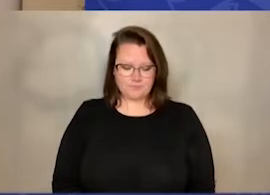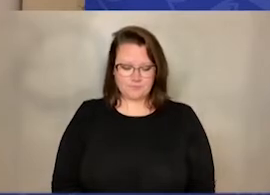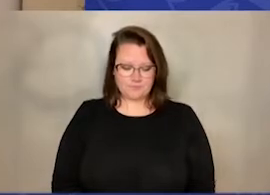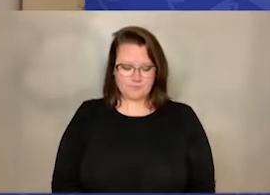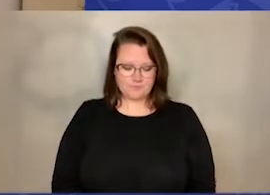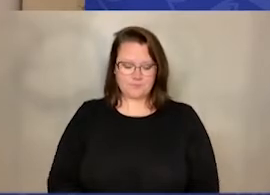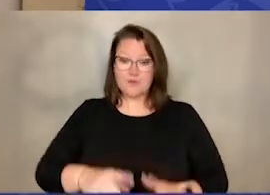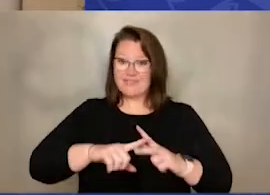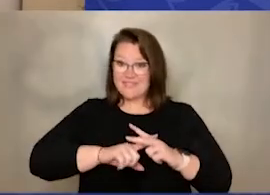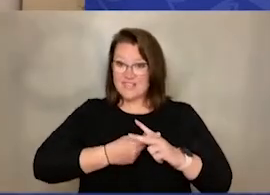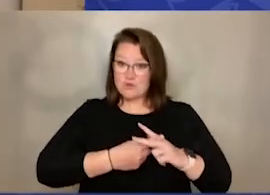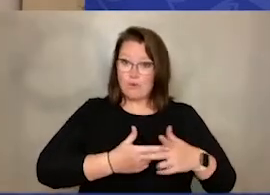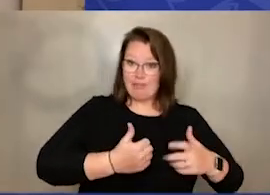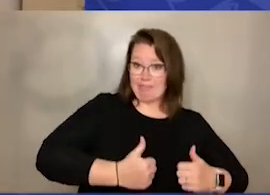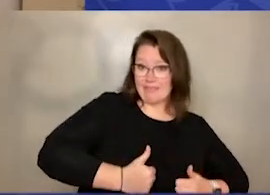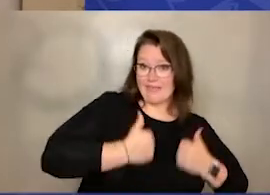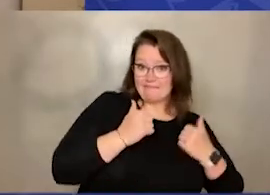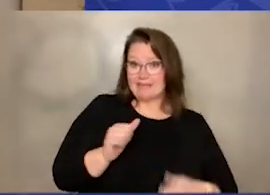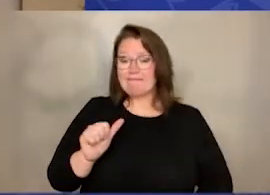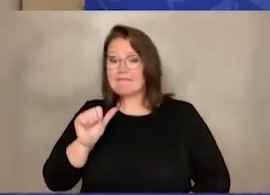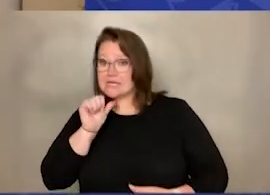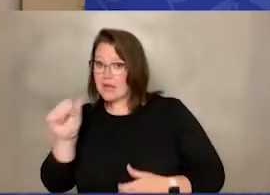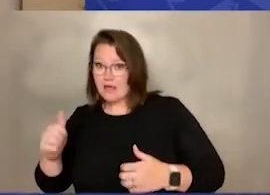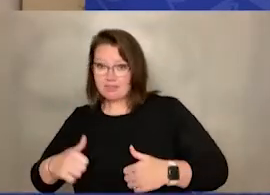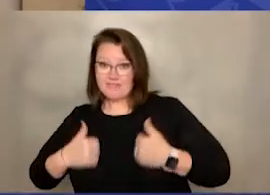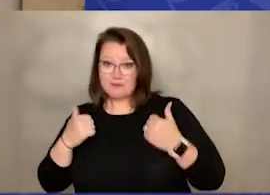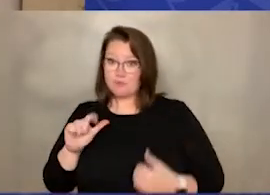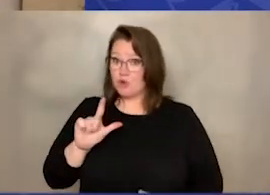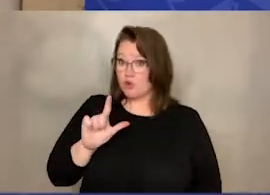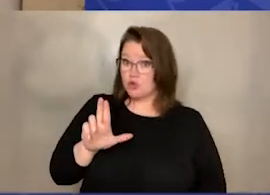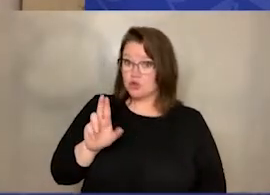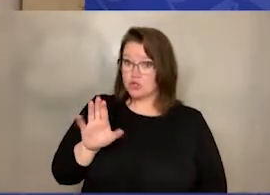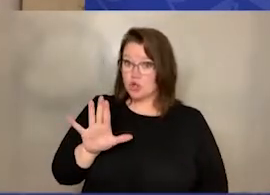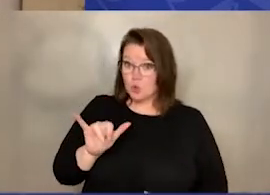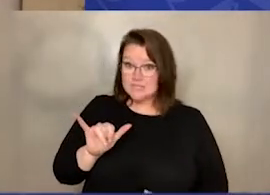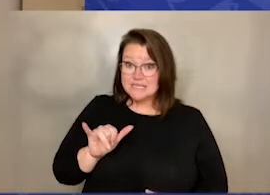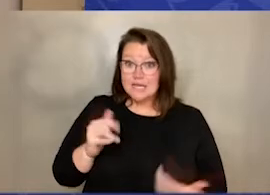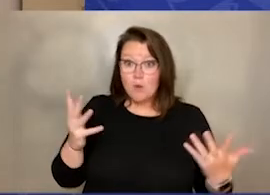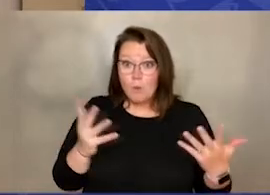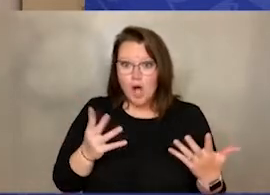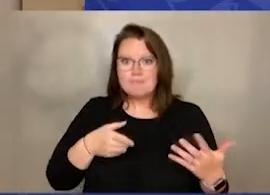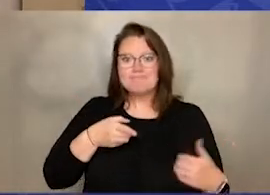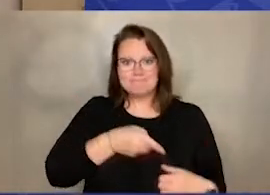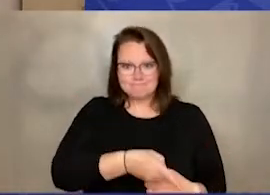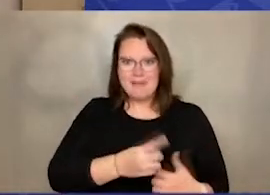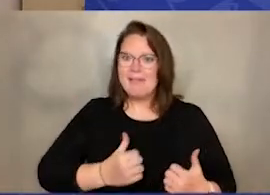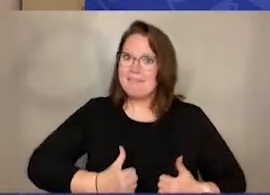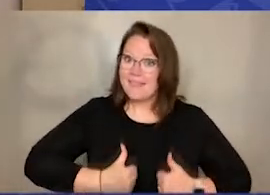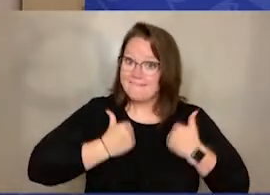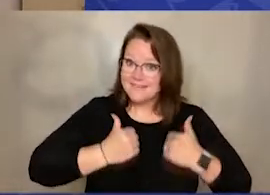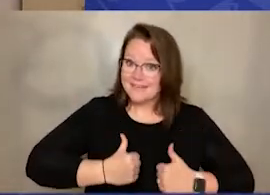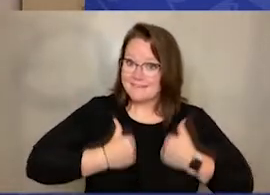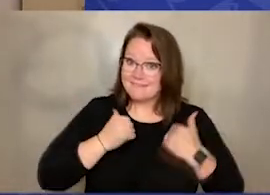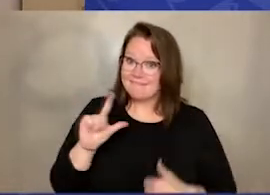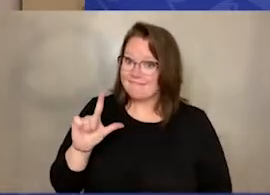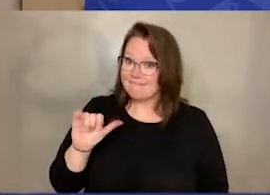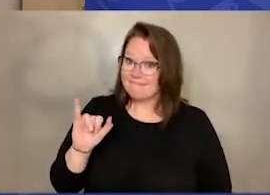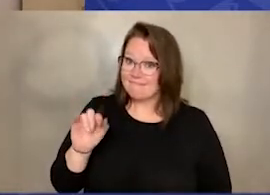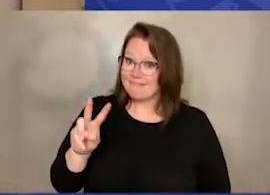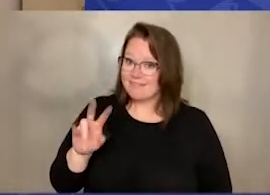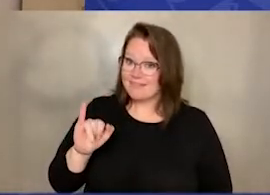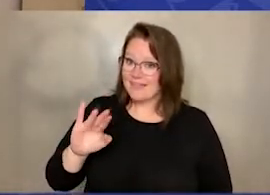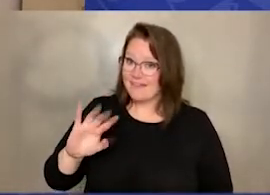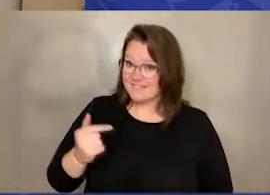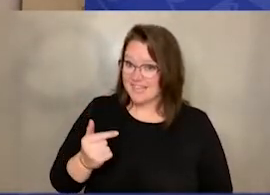living and non-living. Lucy is living. So we're going to put living